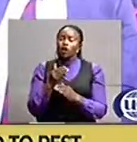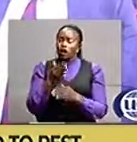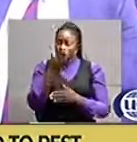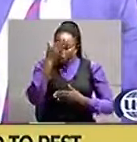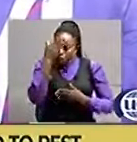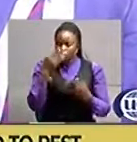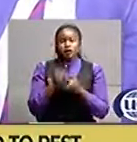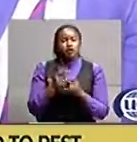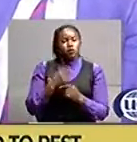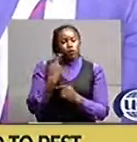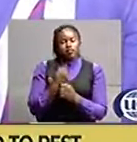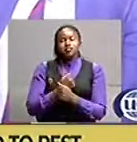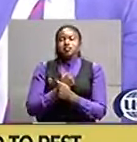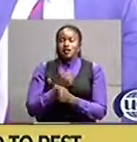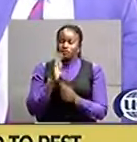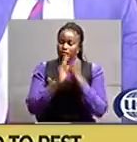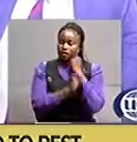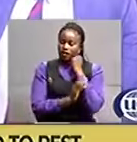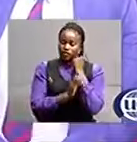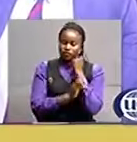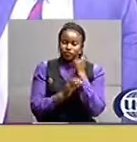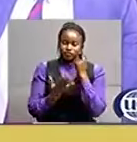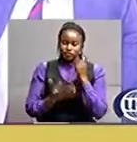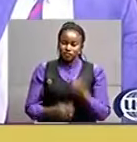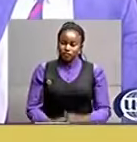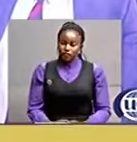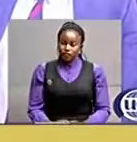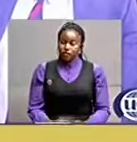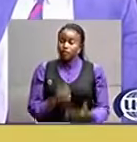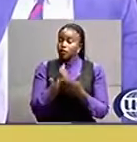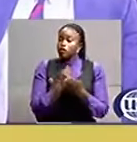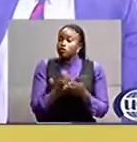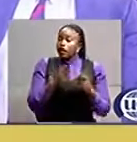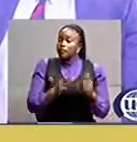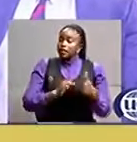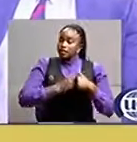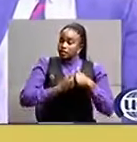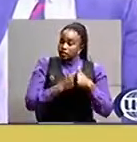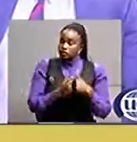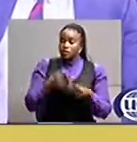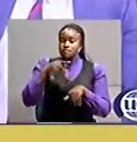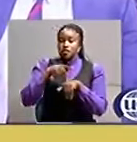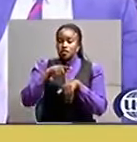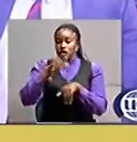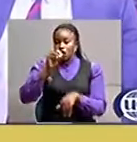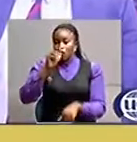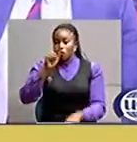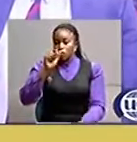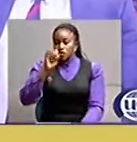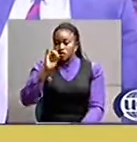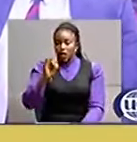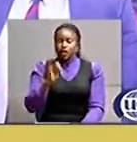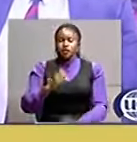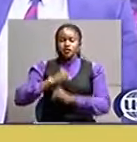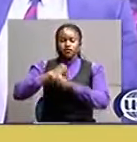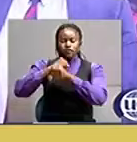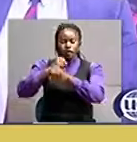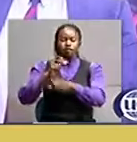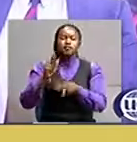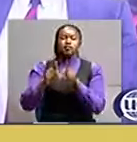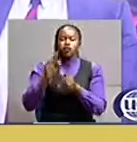because that elected was challenged we don't try defended the people's government effectively